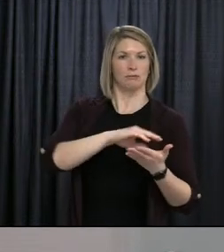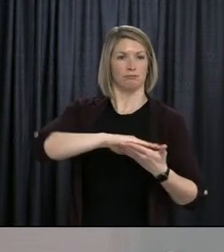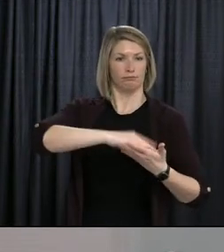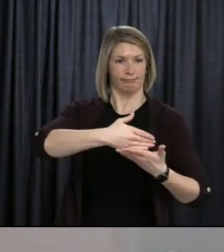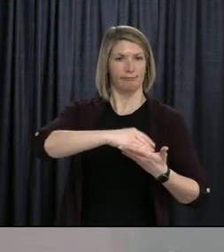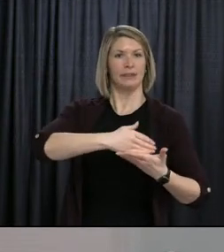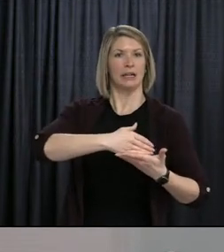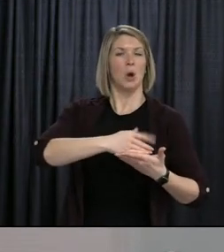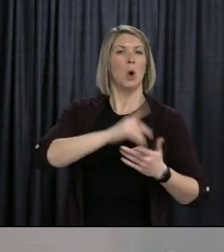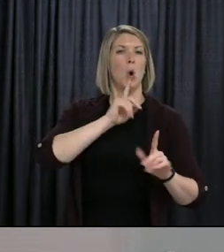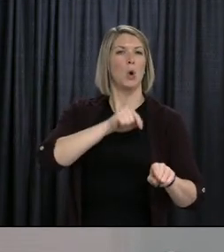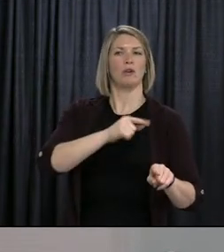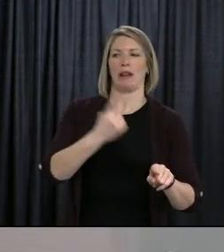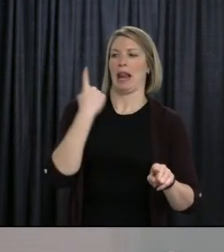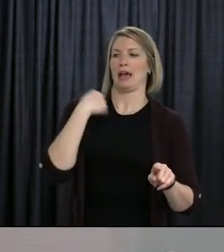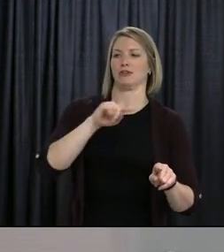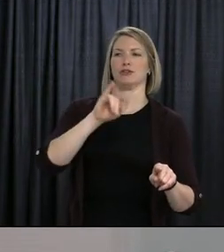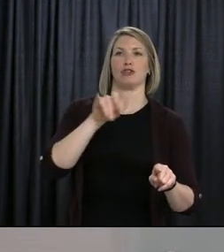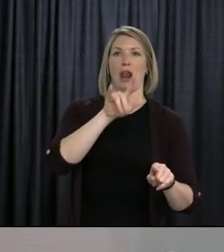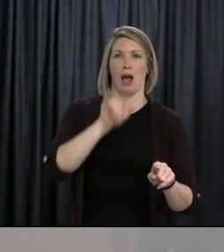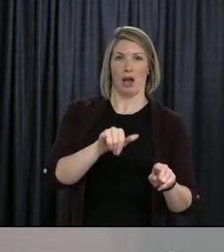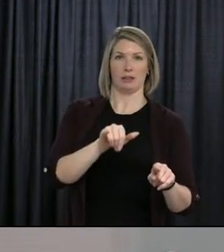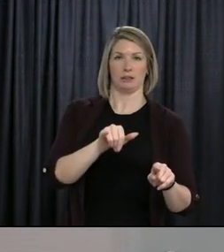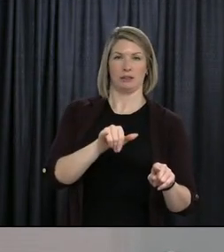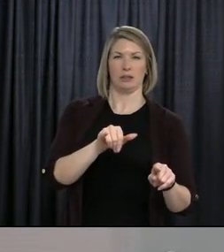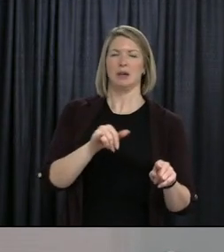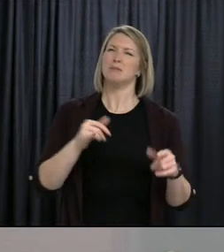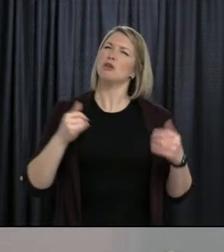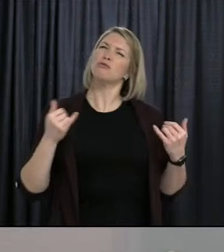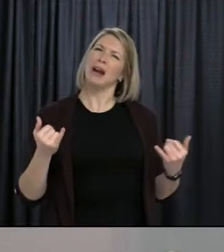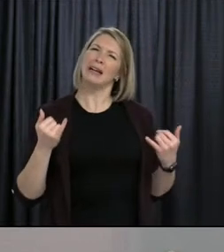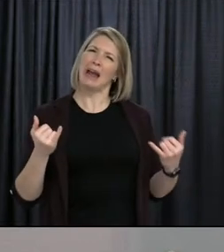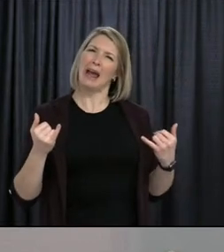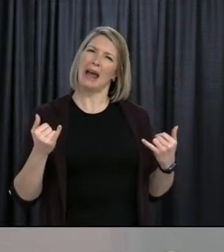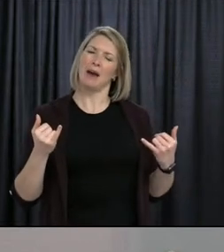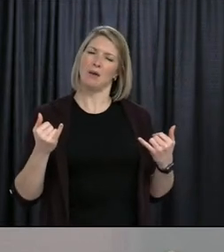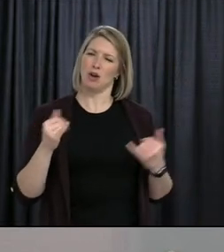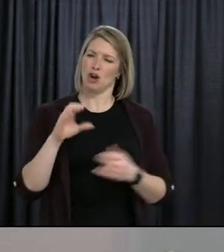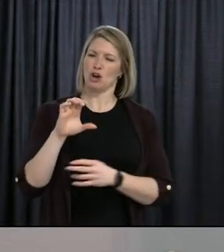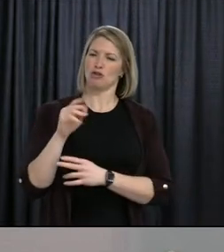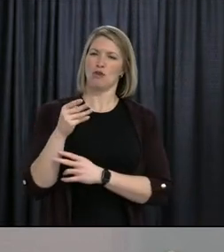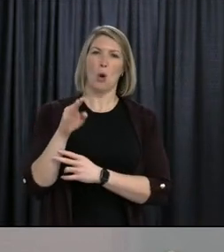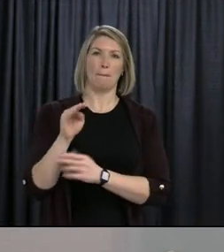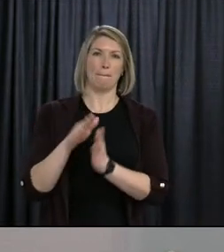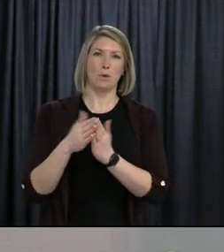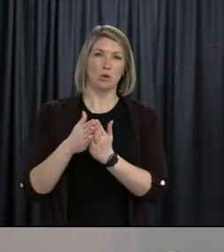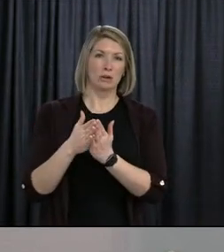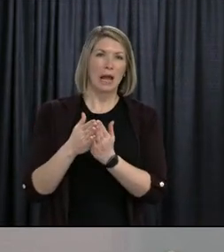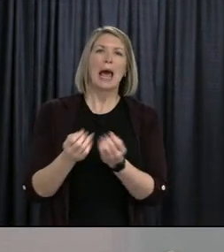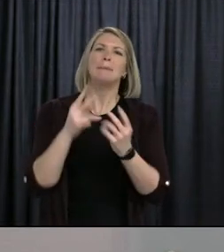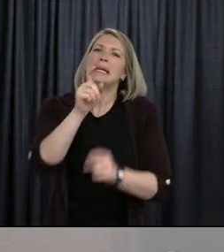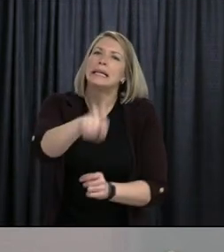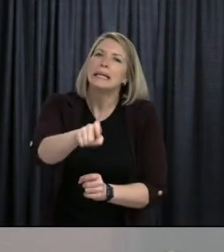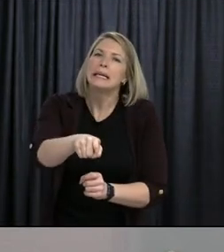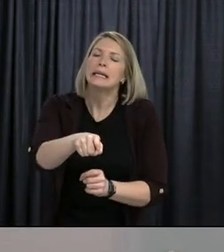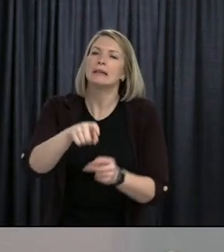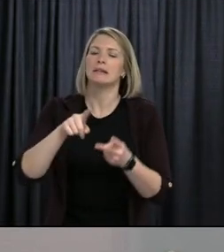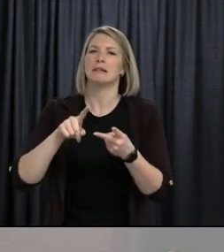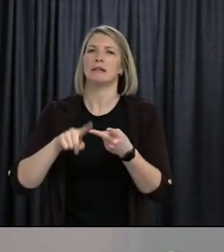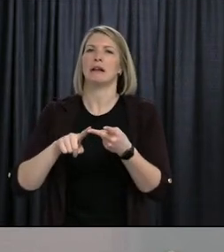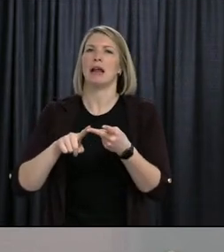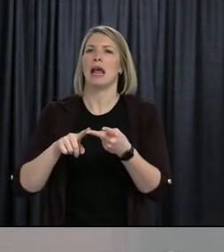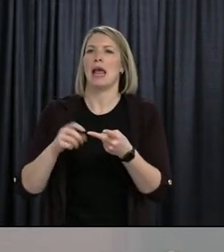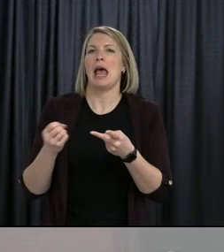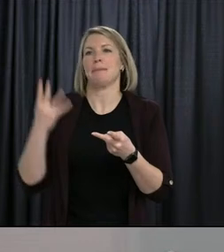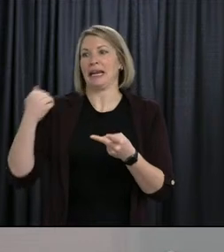Can you just give me two numbers right now? The number of devices or Chromebooks that you need and the number of Chromebooks